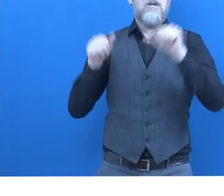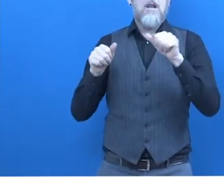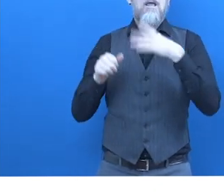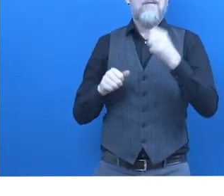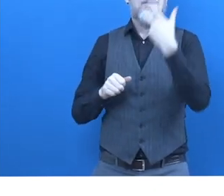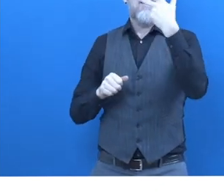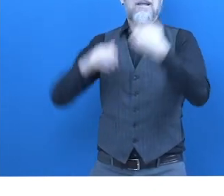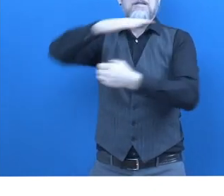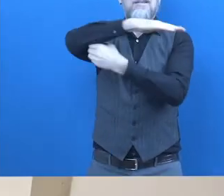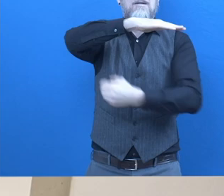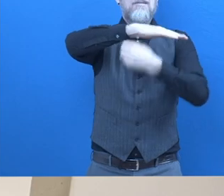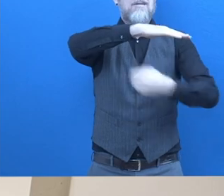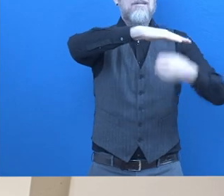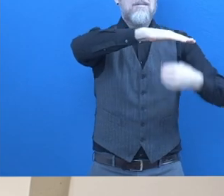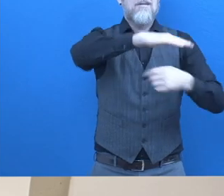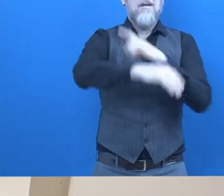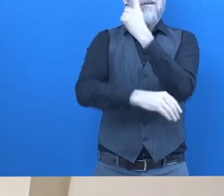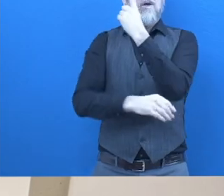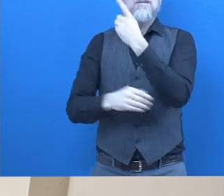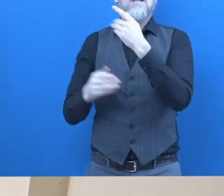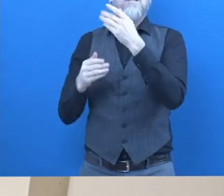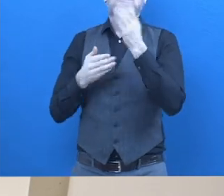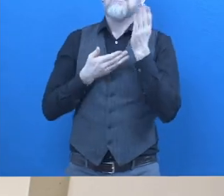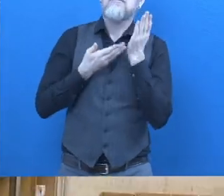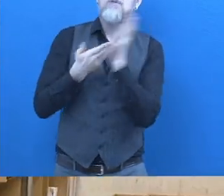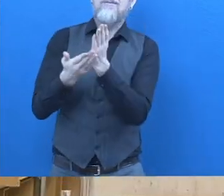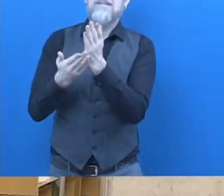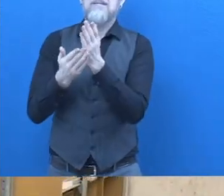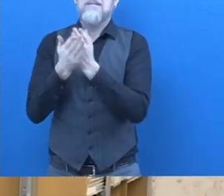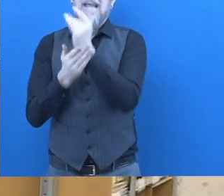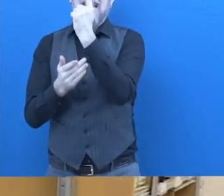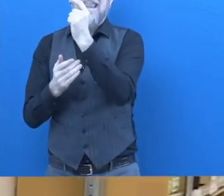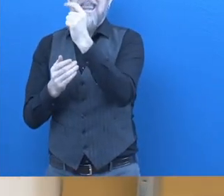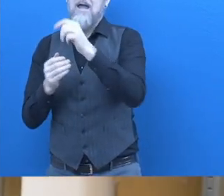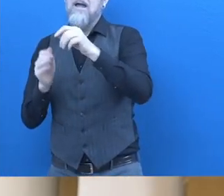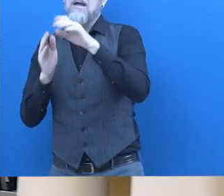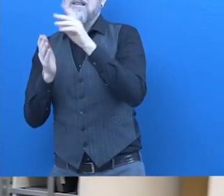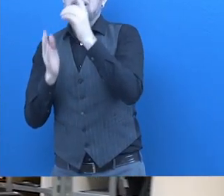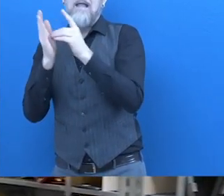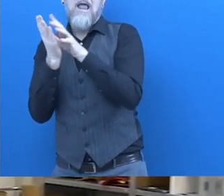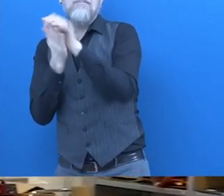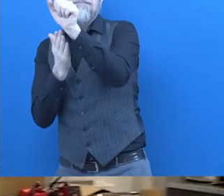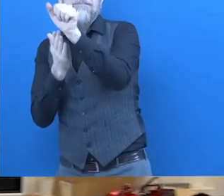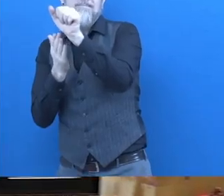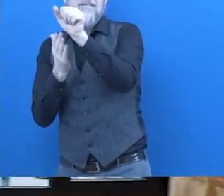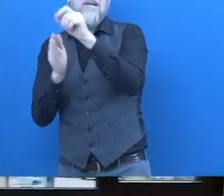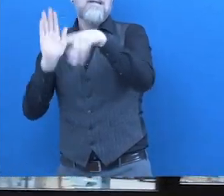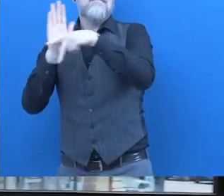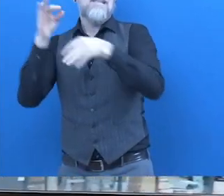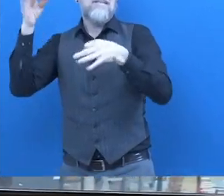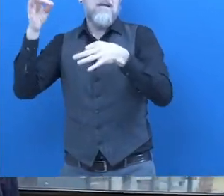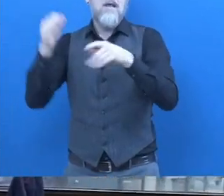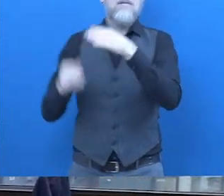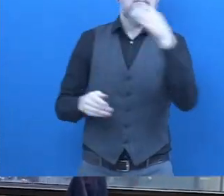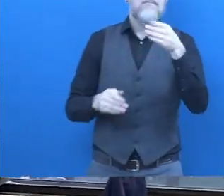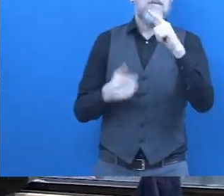based on three pillars. Firstly, the service for certified data erasure. Secondly, the sale of IT hardware